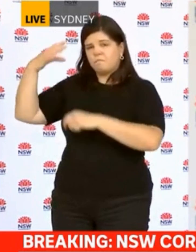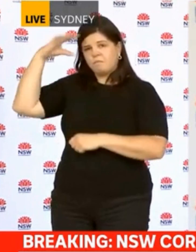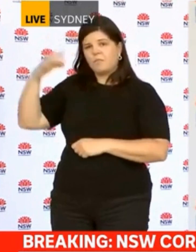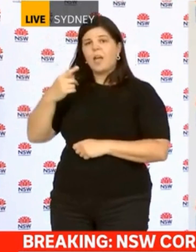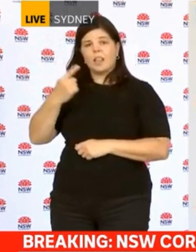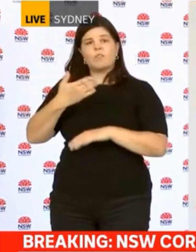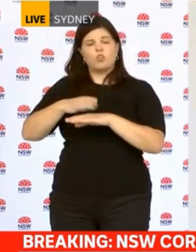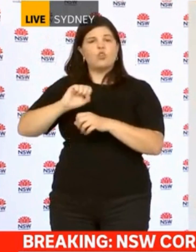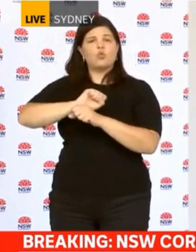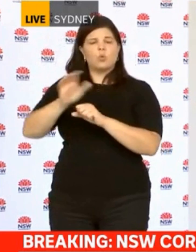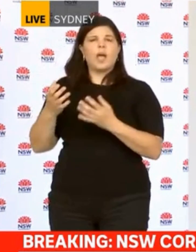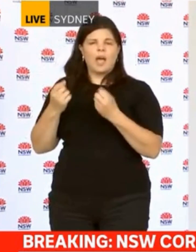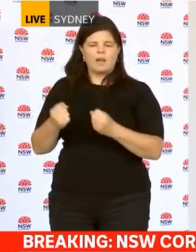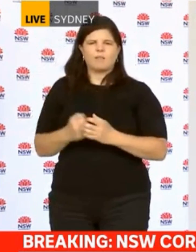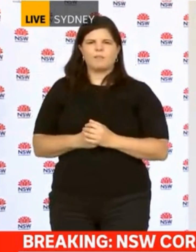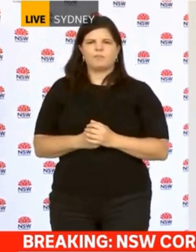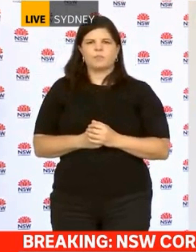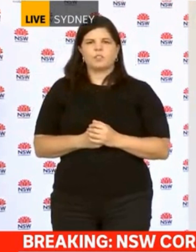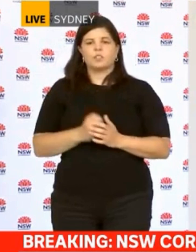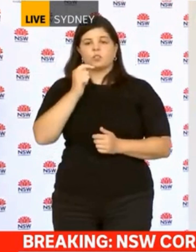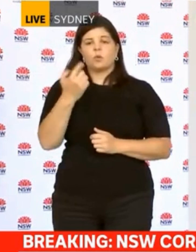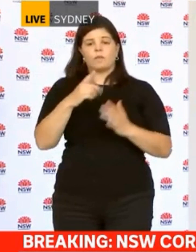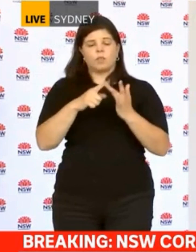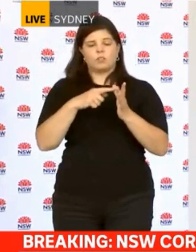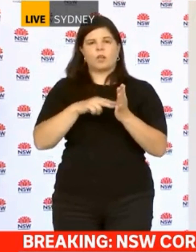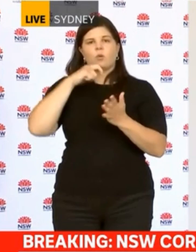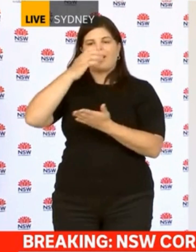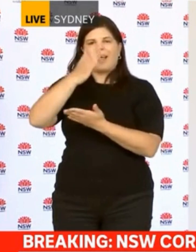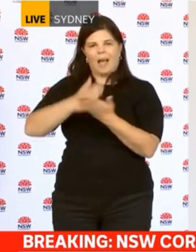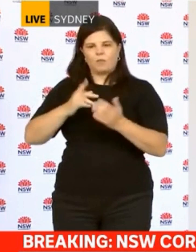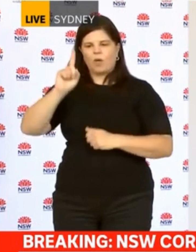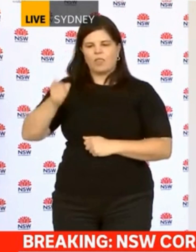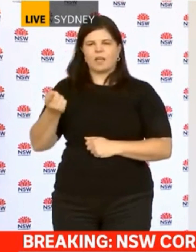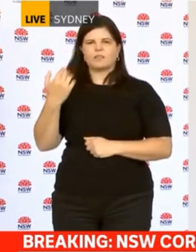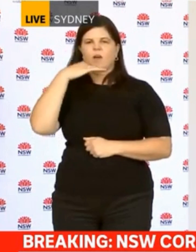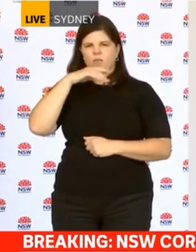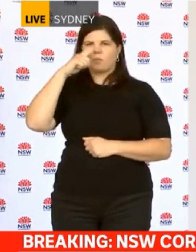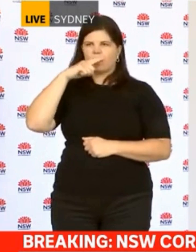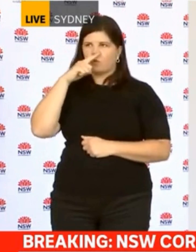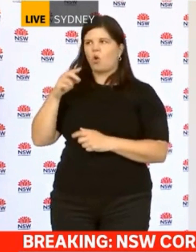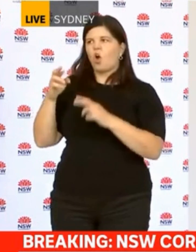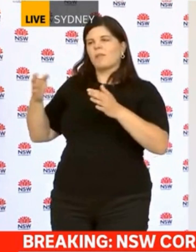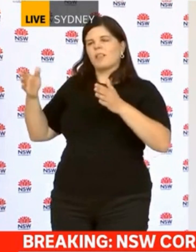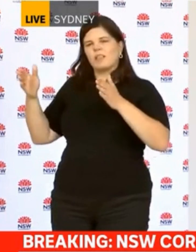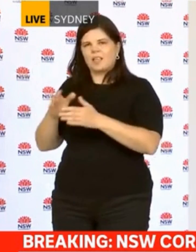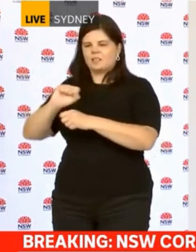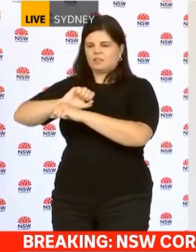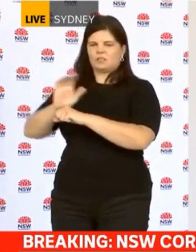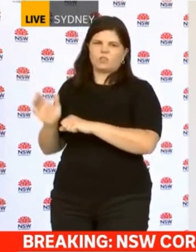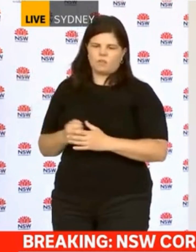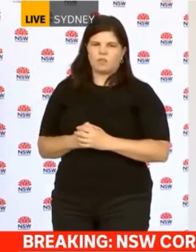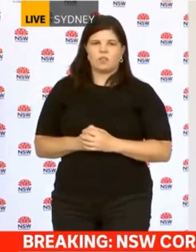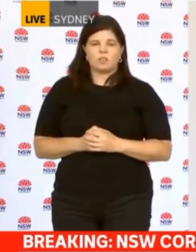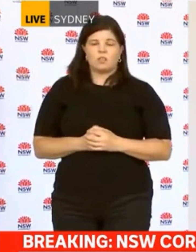Obviously, from the 15th of January, that rate will be reduced to half. And hopefully we'll see subsidence in the number of cases coming through. But